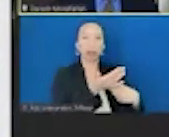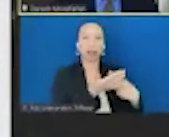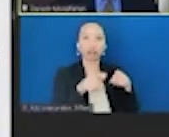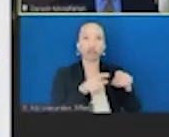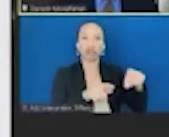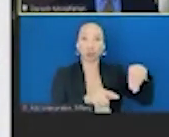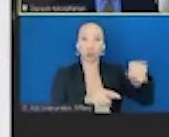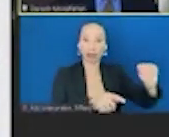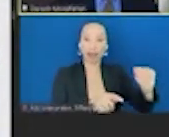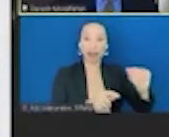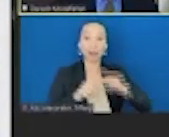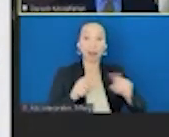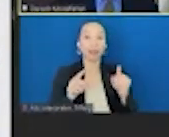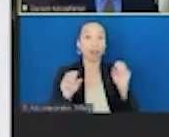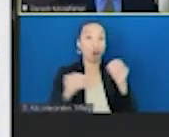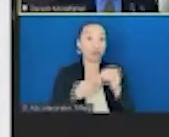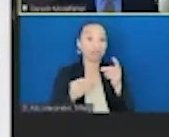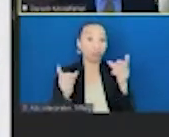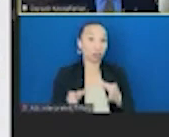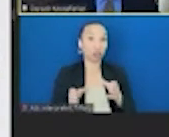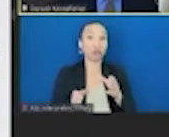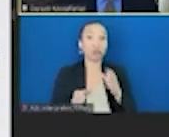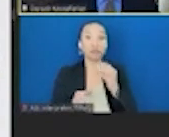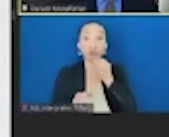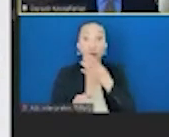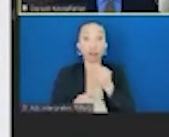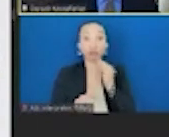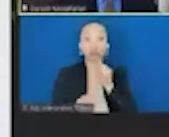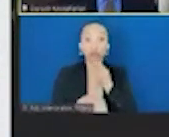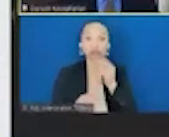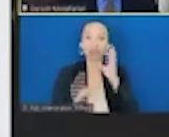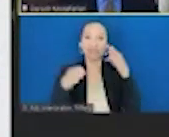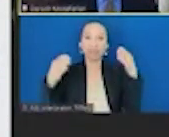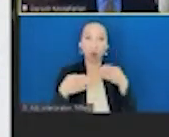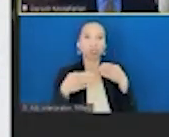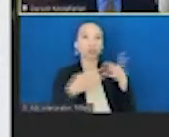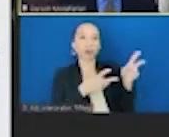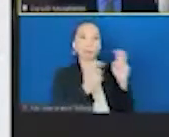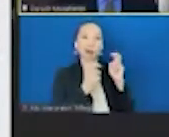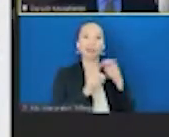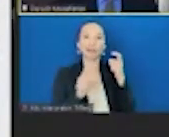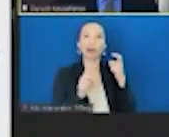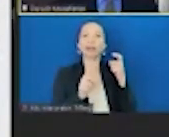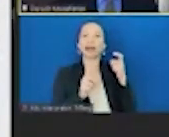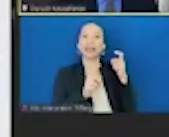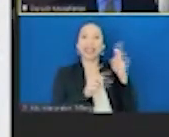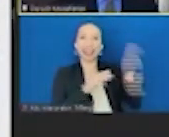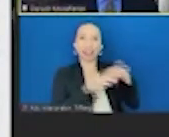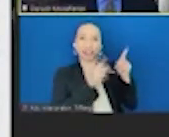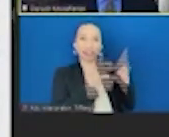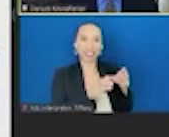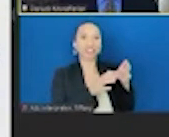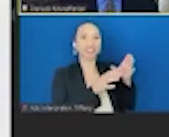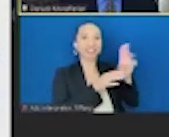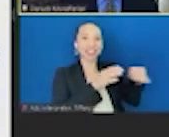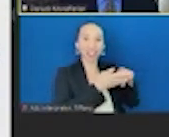national director of food and nutrition, which we propose is built on the very successful model of the office of the director of national intelligence, which was created